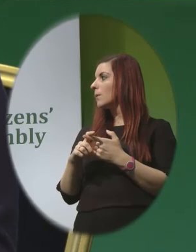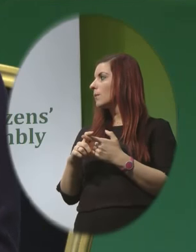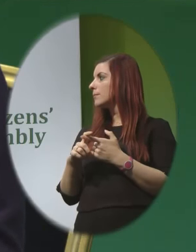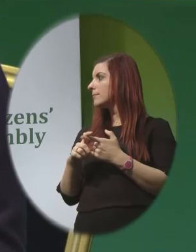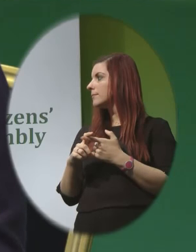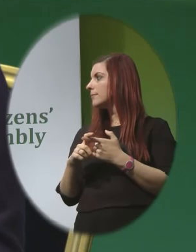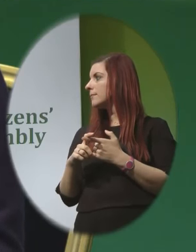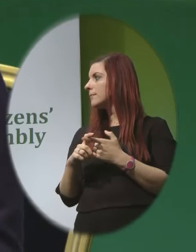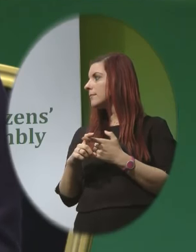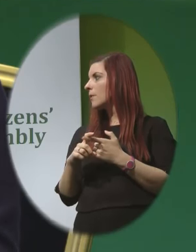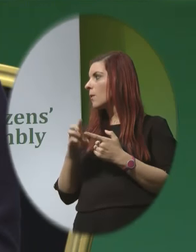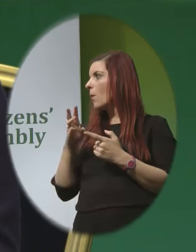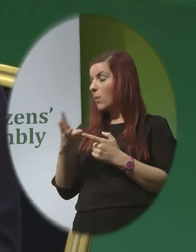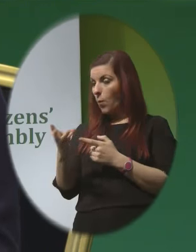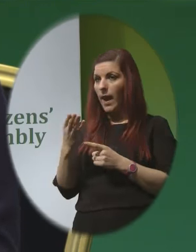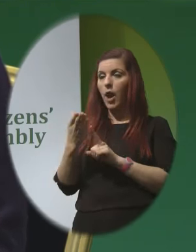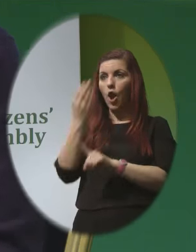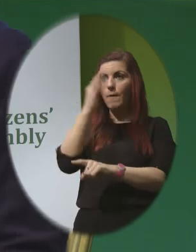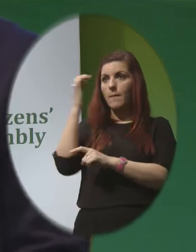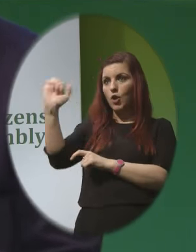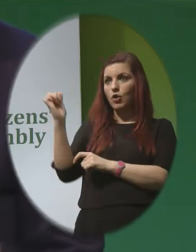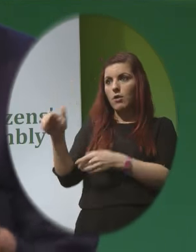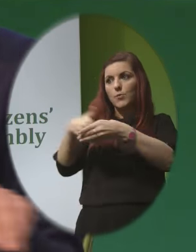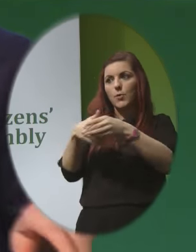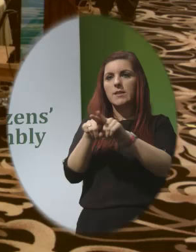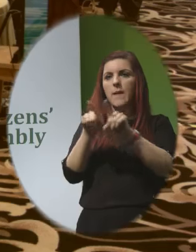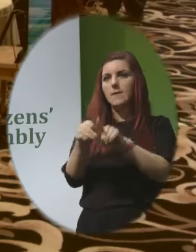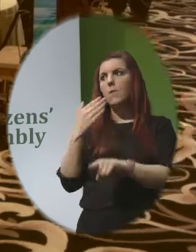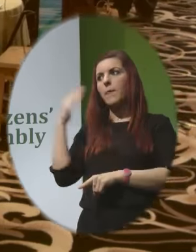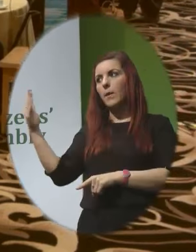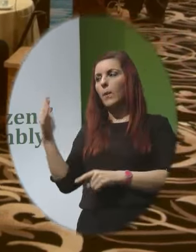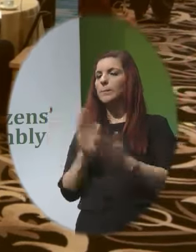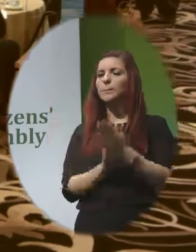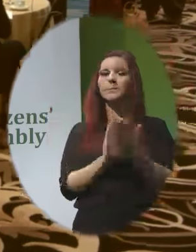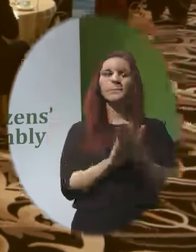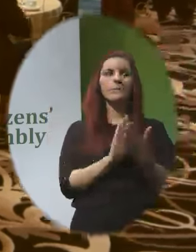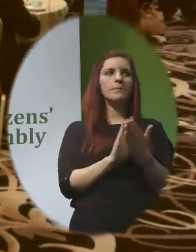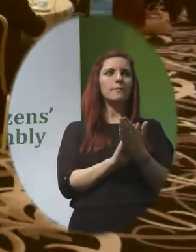your contribution Thank you very much Thank you very